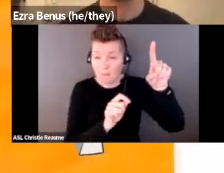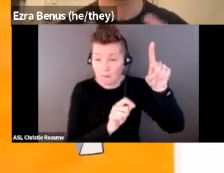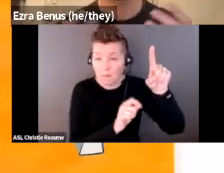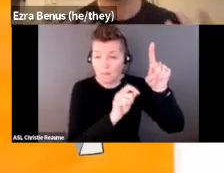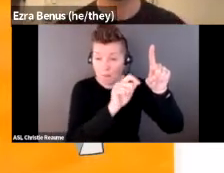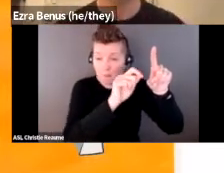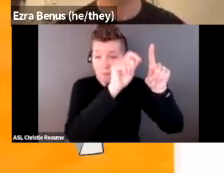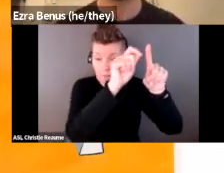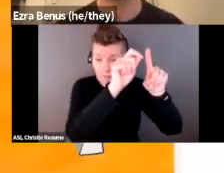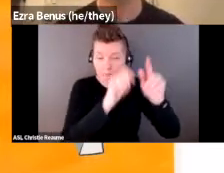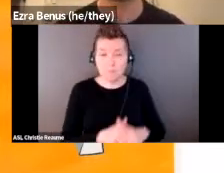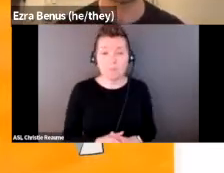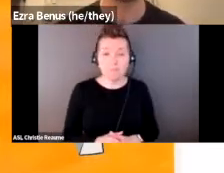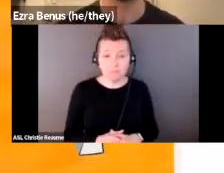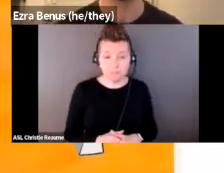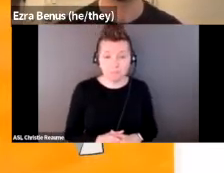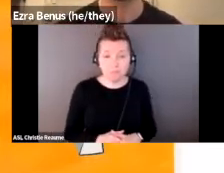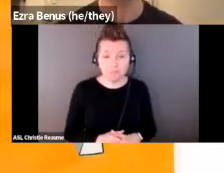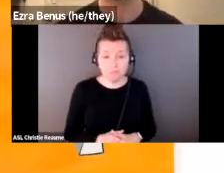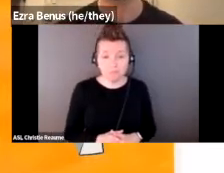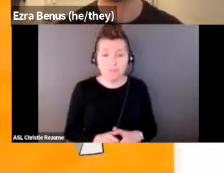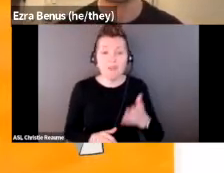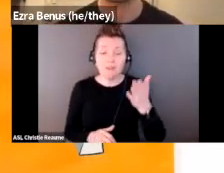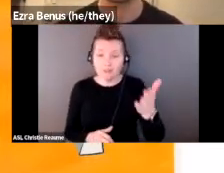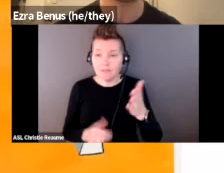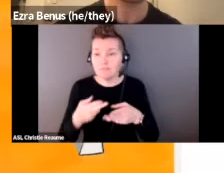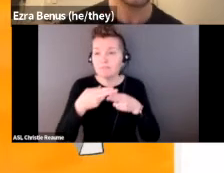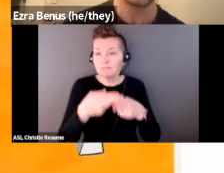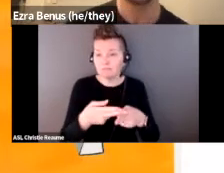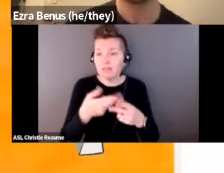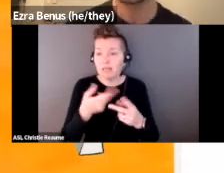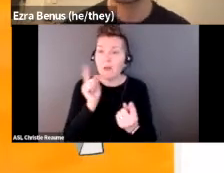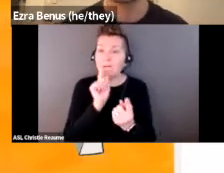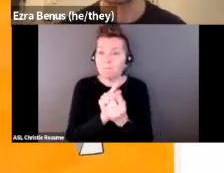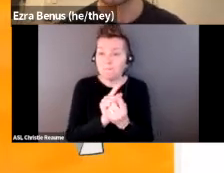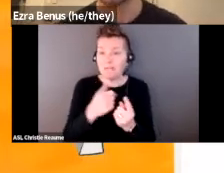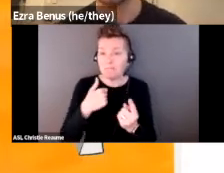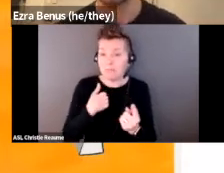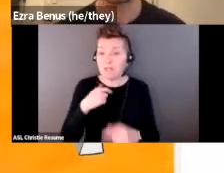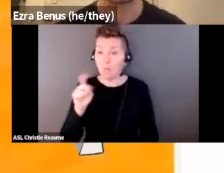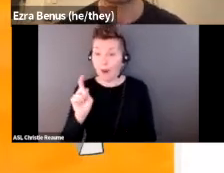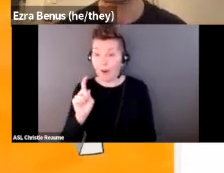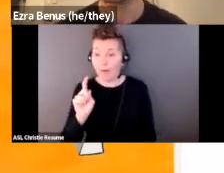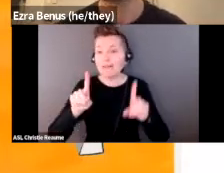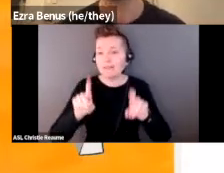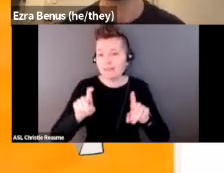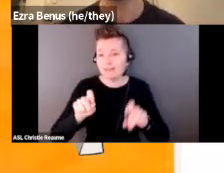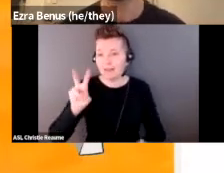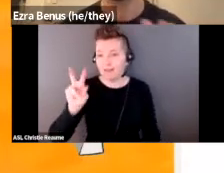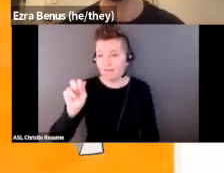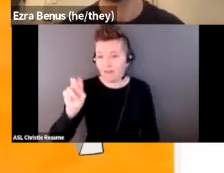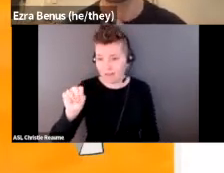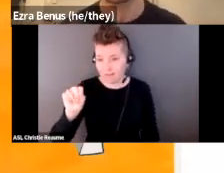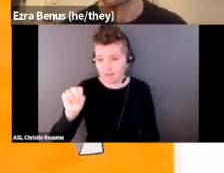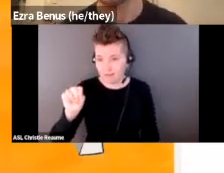And this piece is titled Meet Me at the Testing Van, and I think for